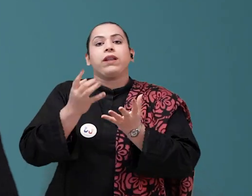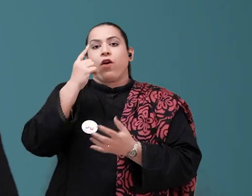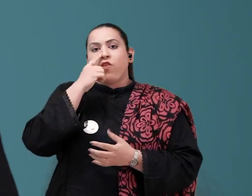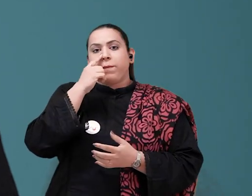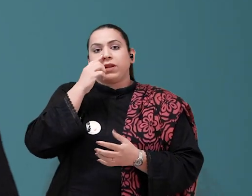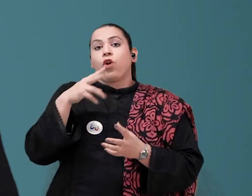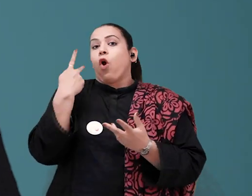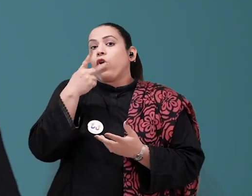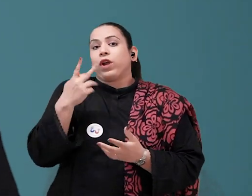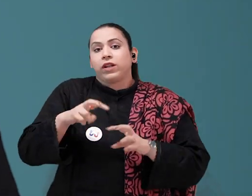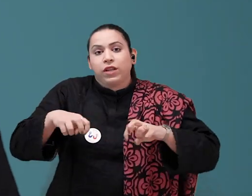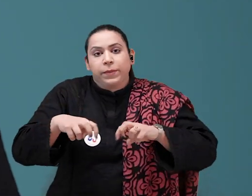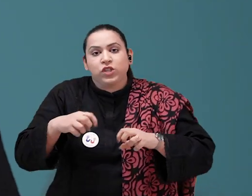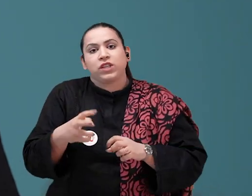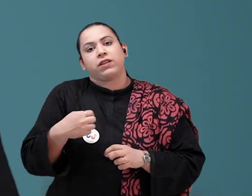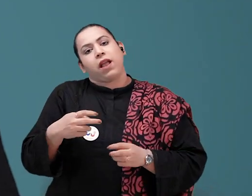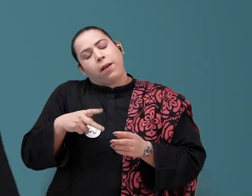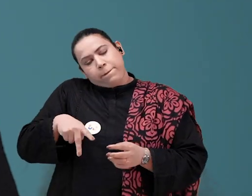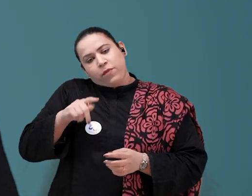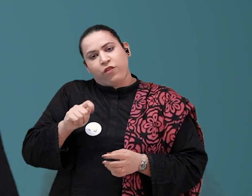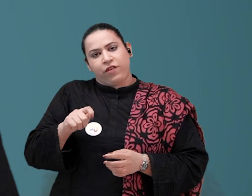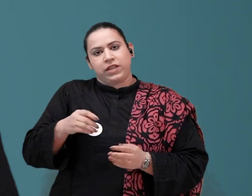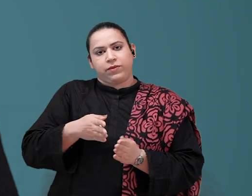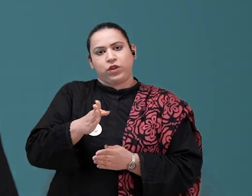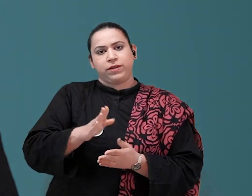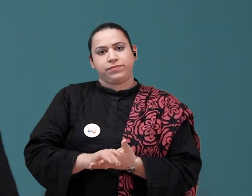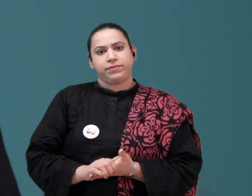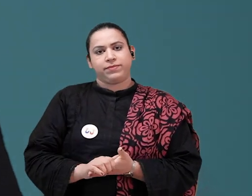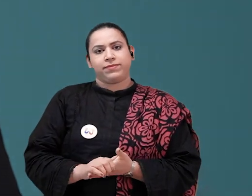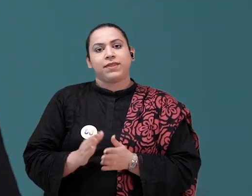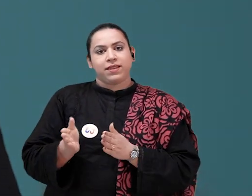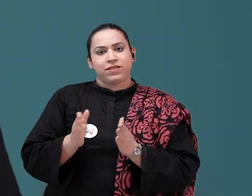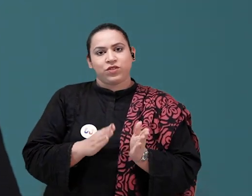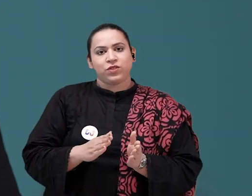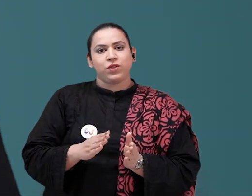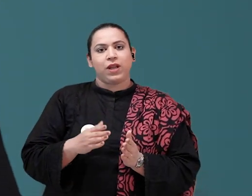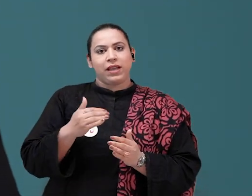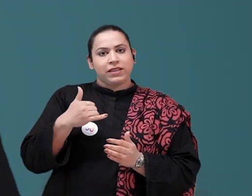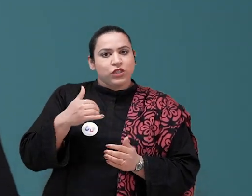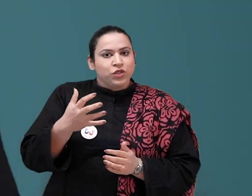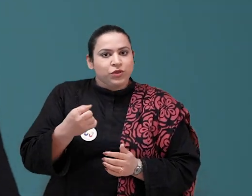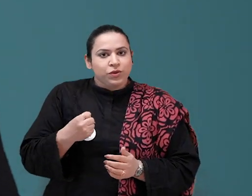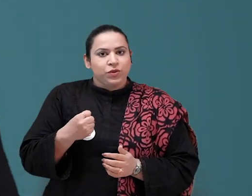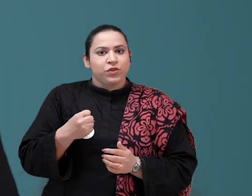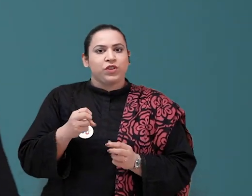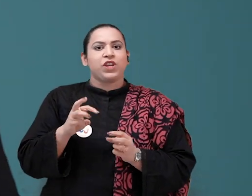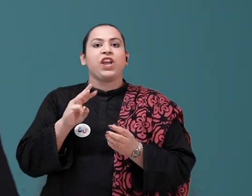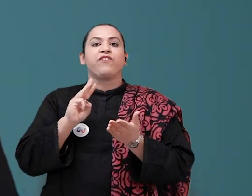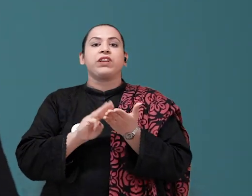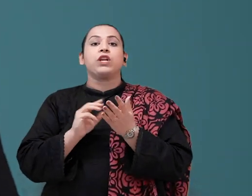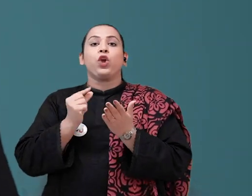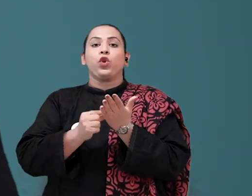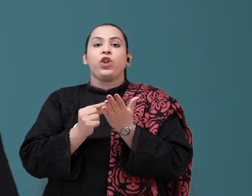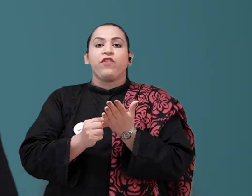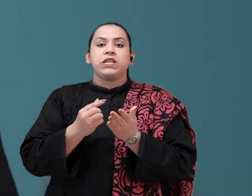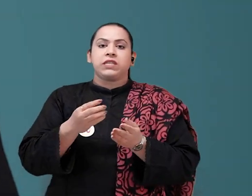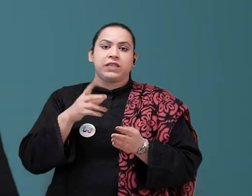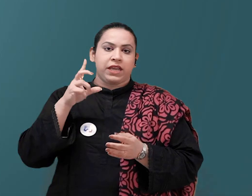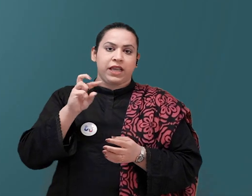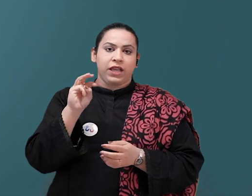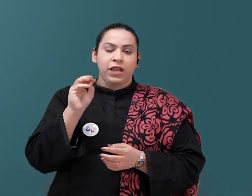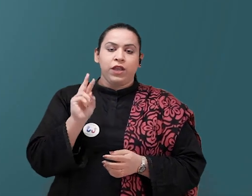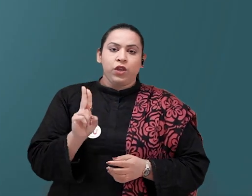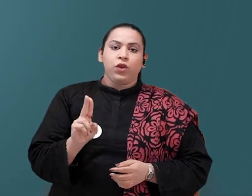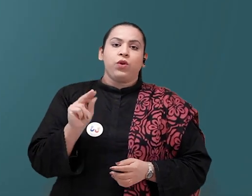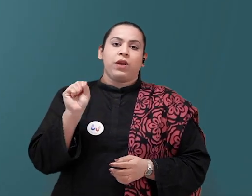how to pursue it. Then I took admission to Webster University in USA.